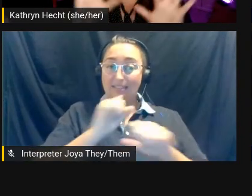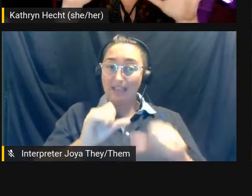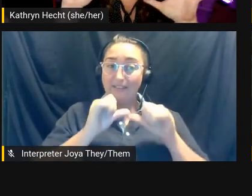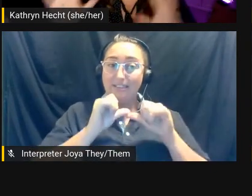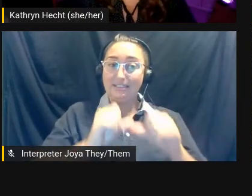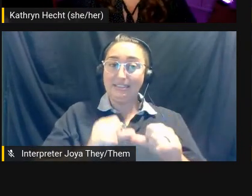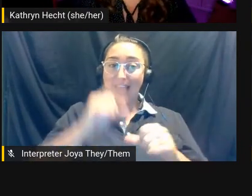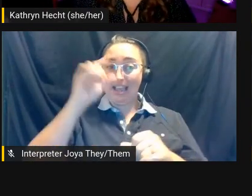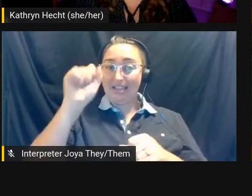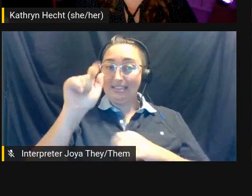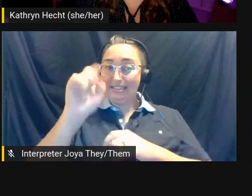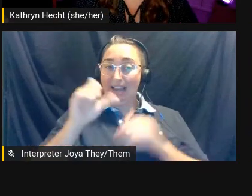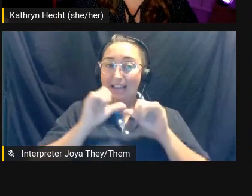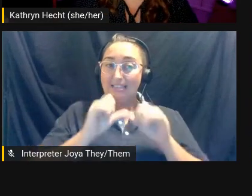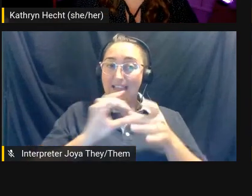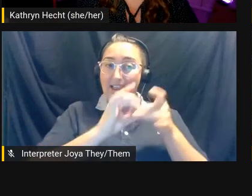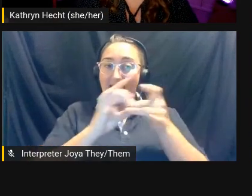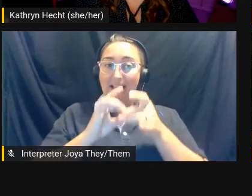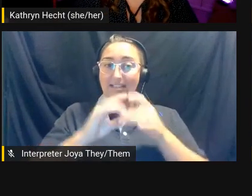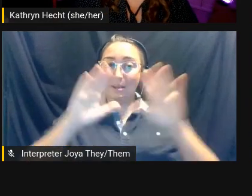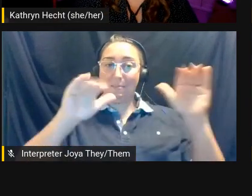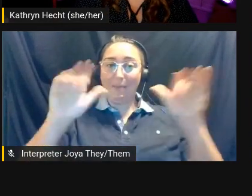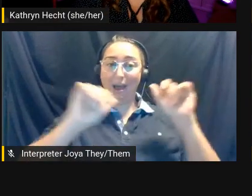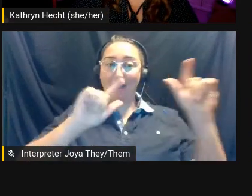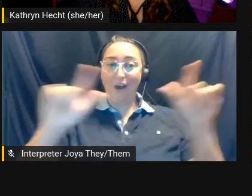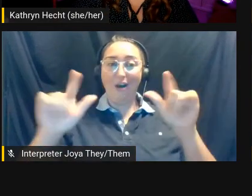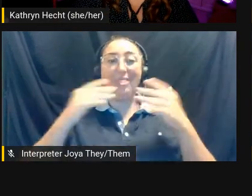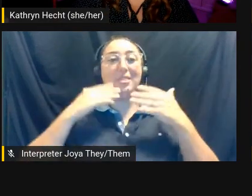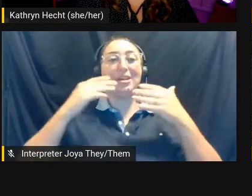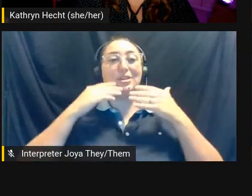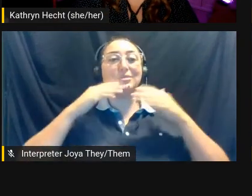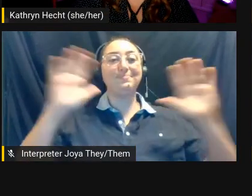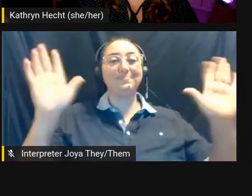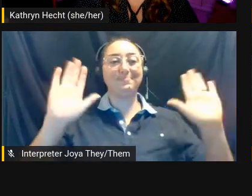connected. Bye everybody. Thanks everyone. Bye.